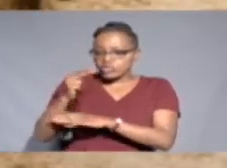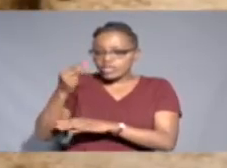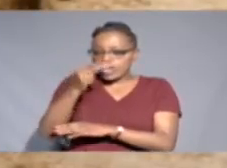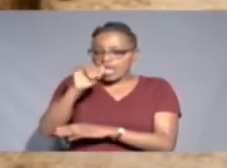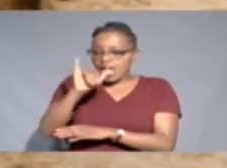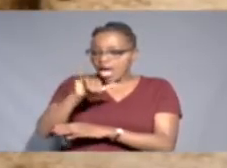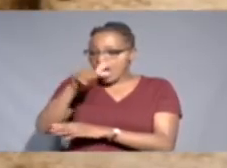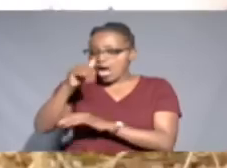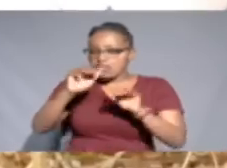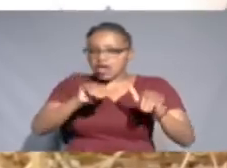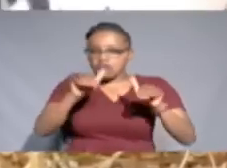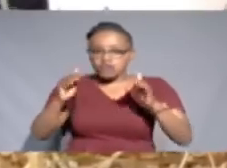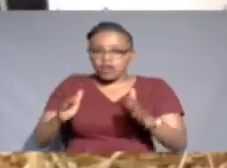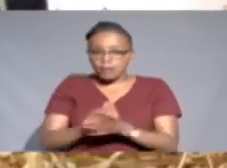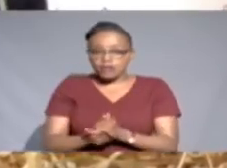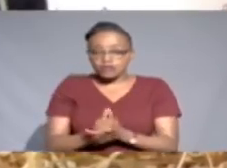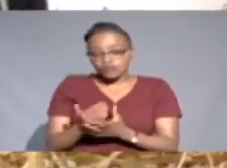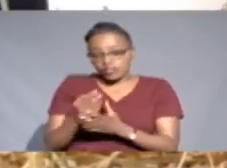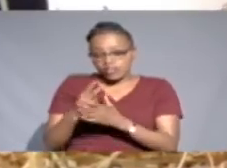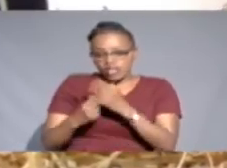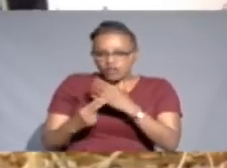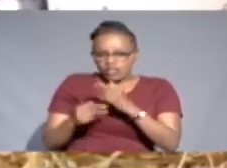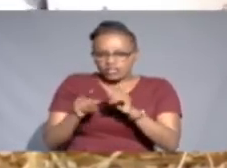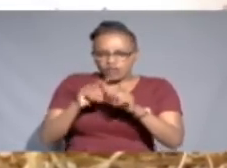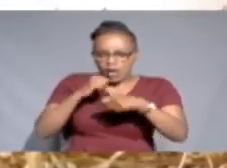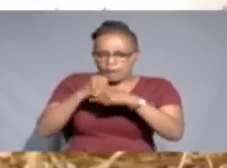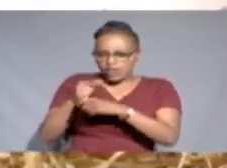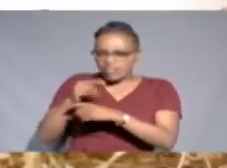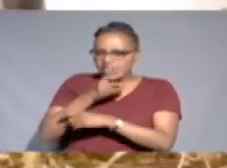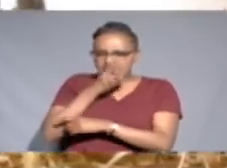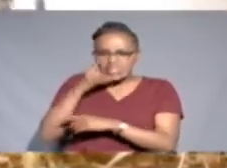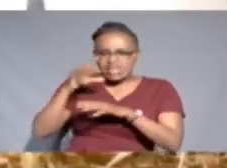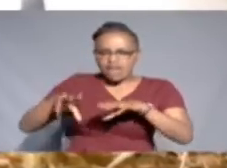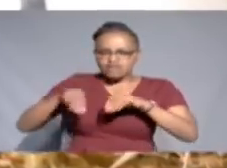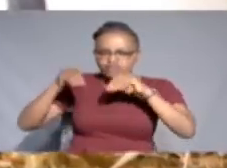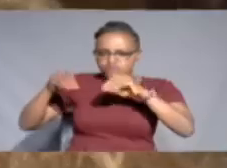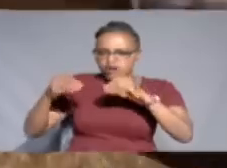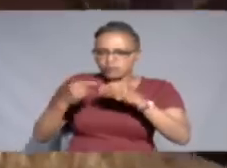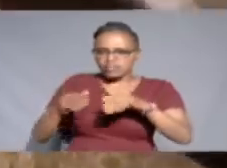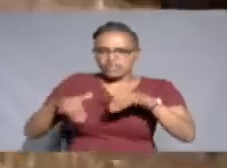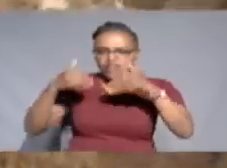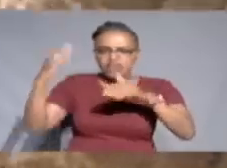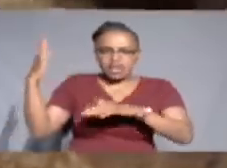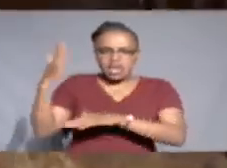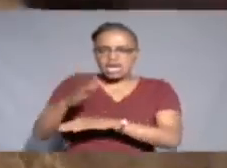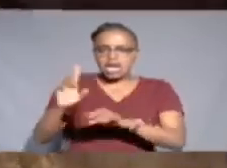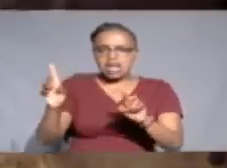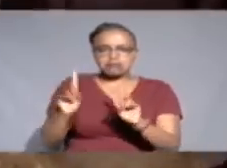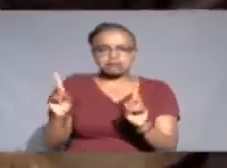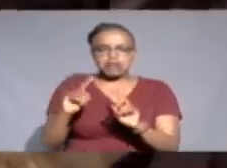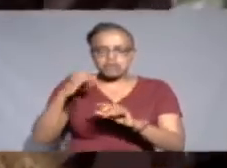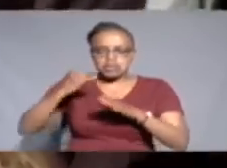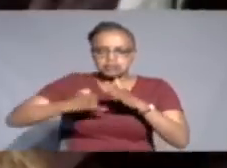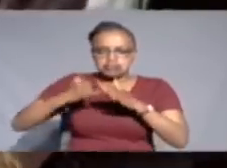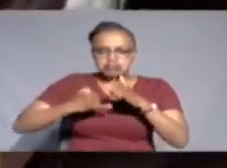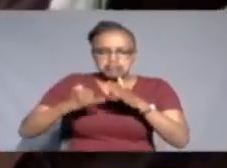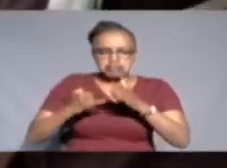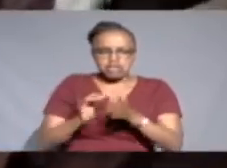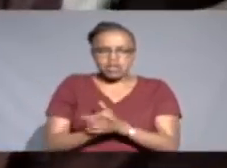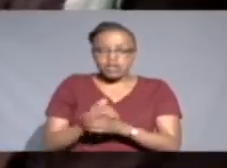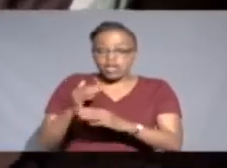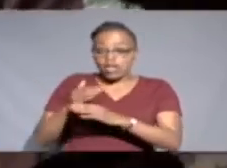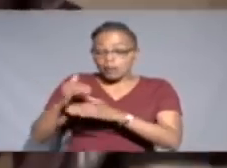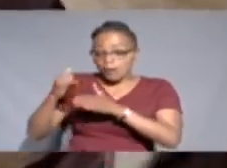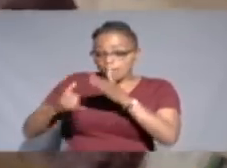Unlike other farmers, the couple mils the dried grass first, as opposed to feeding it directly to the cows. Before the